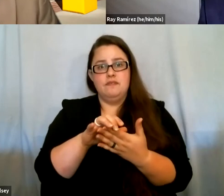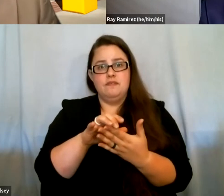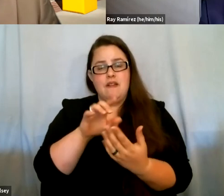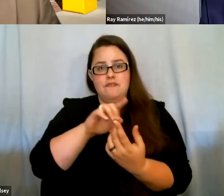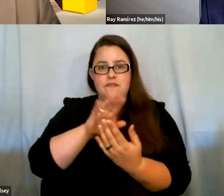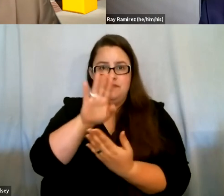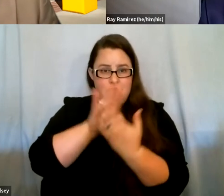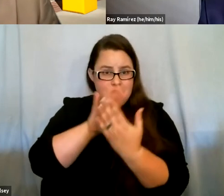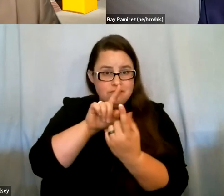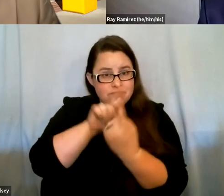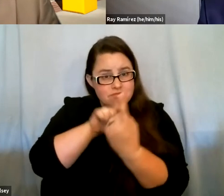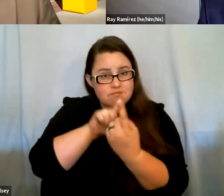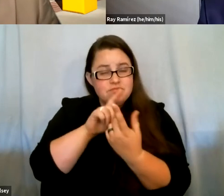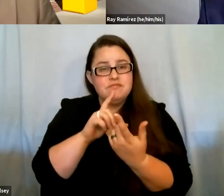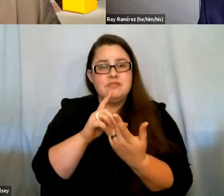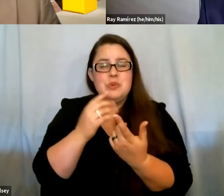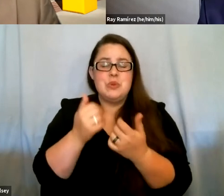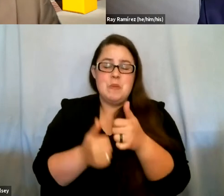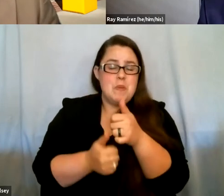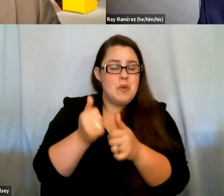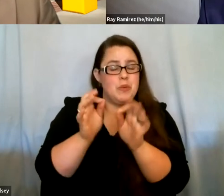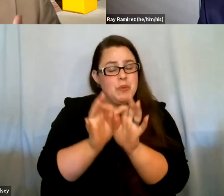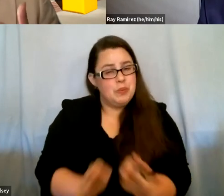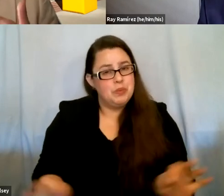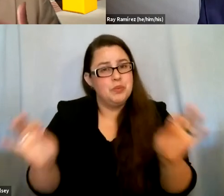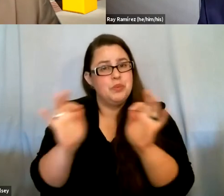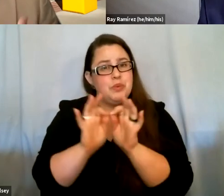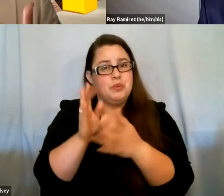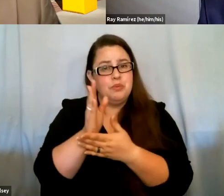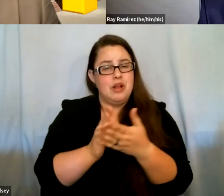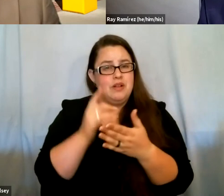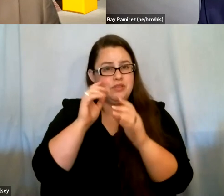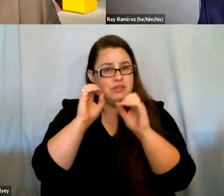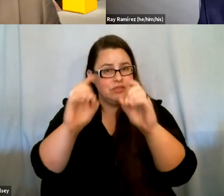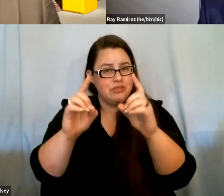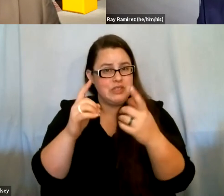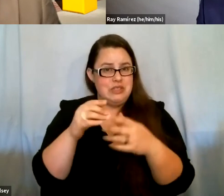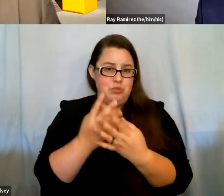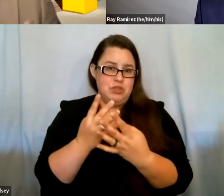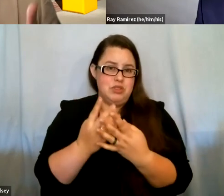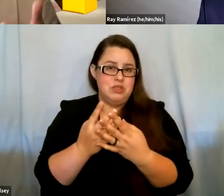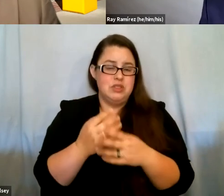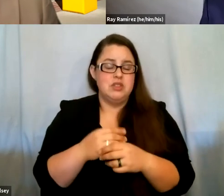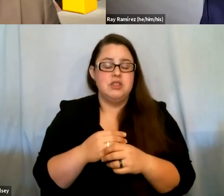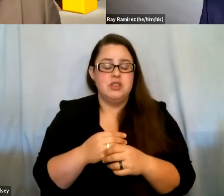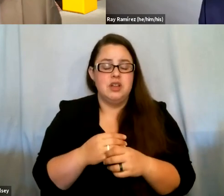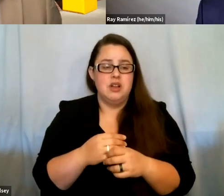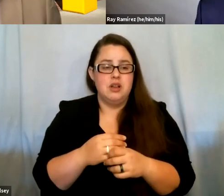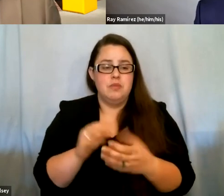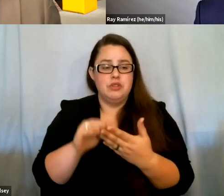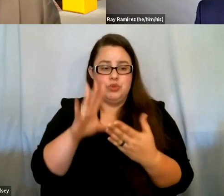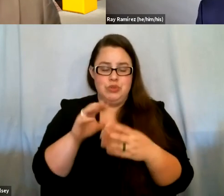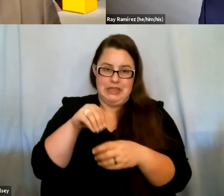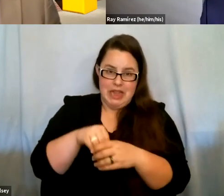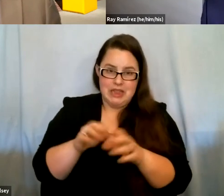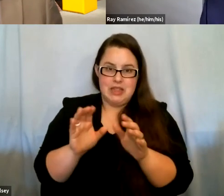is the most important part of education in prison, right? And having the students in the classroom